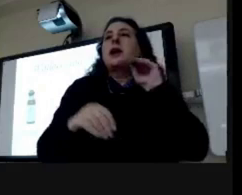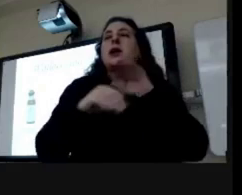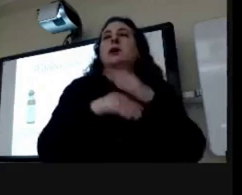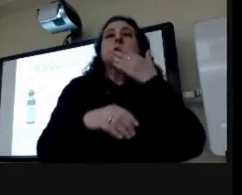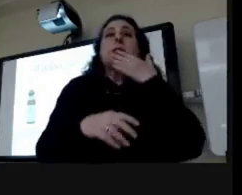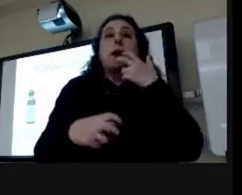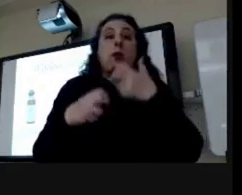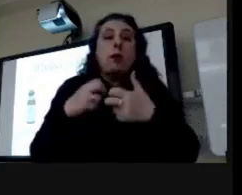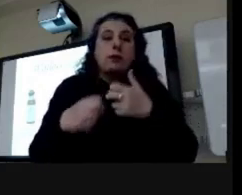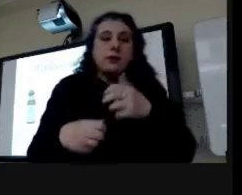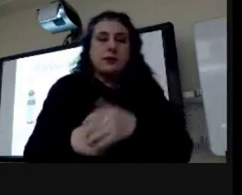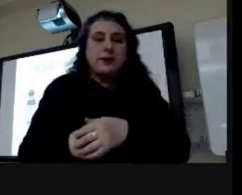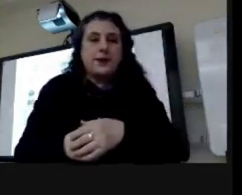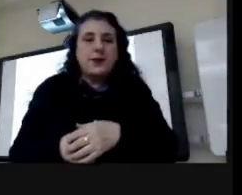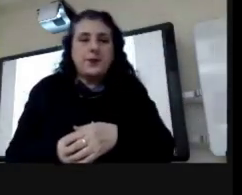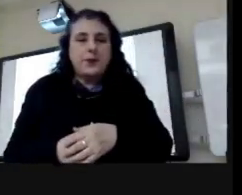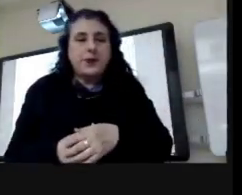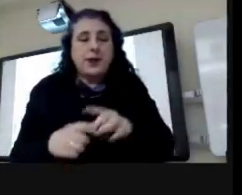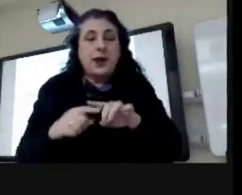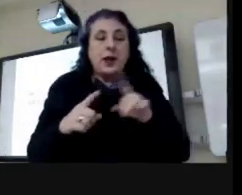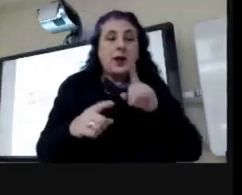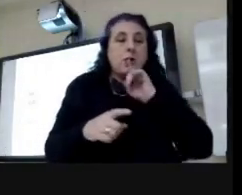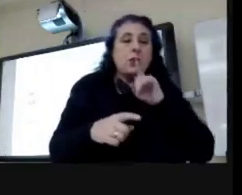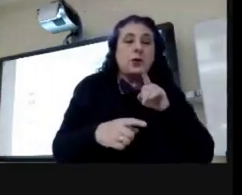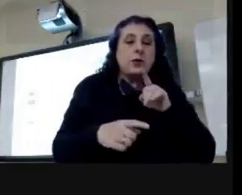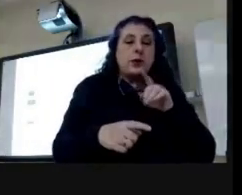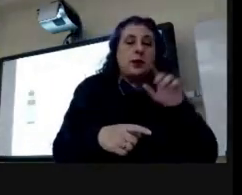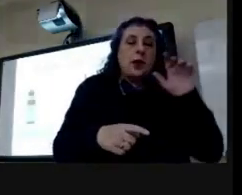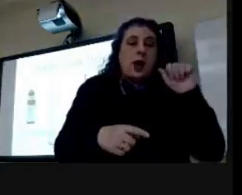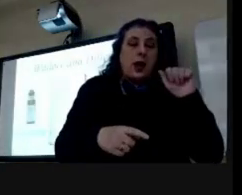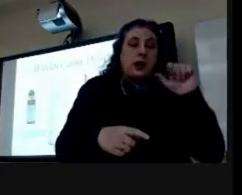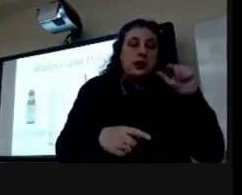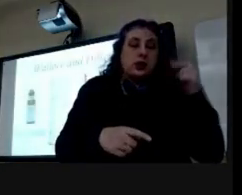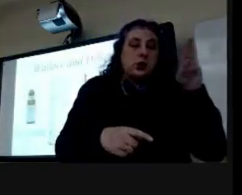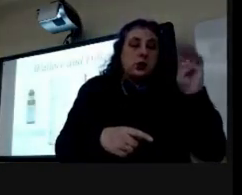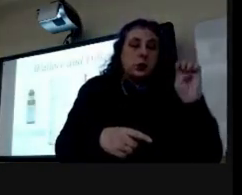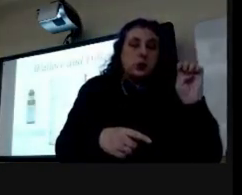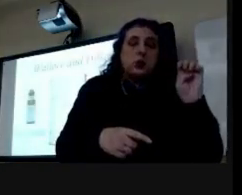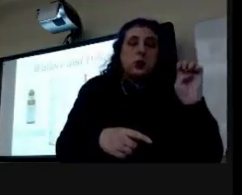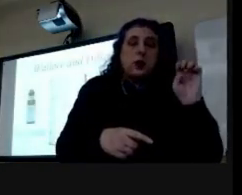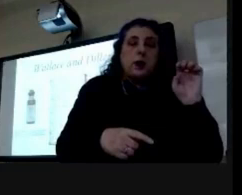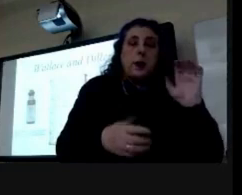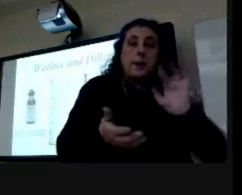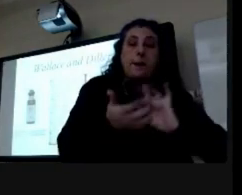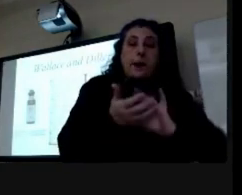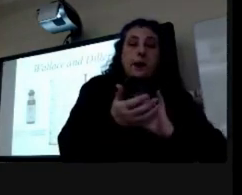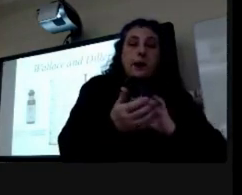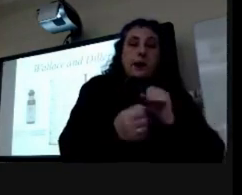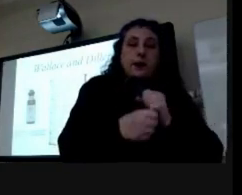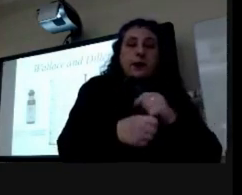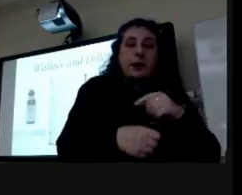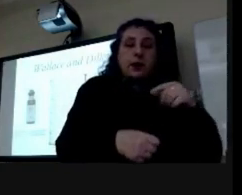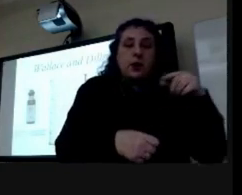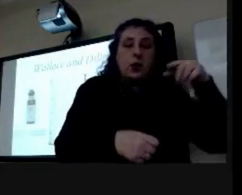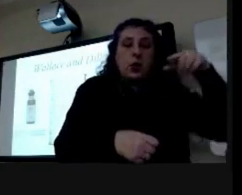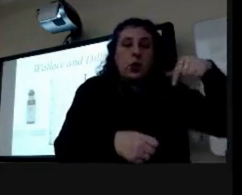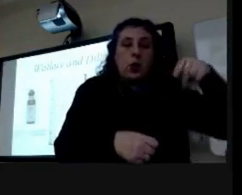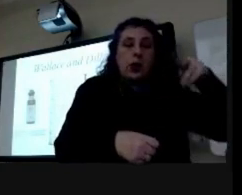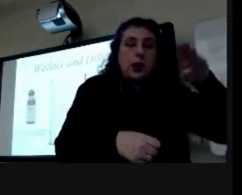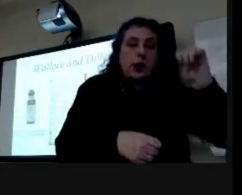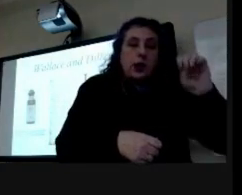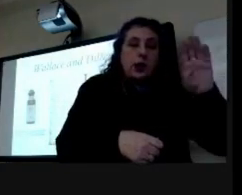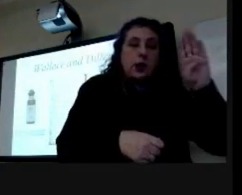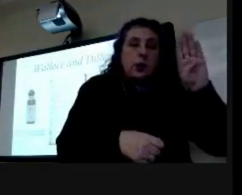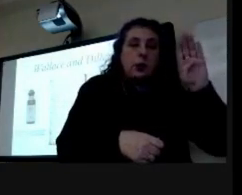pretty bad problems uh another one is the agnu pills now these are made of quinine sulfate blue